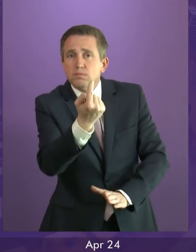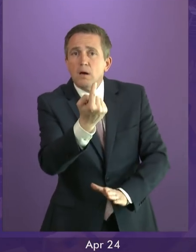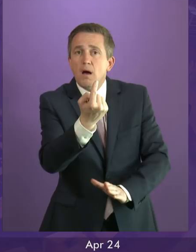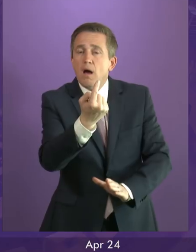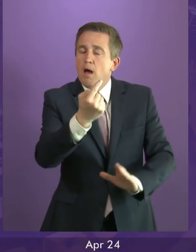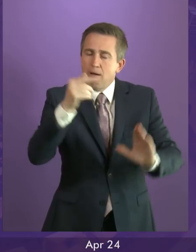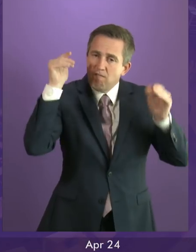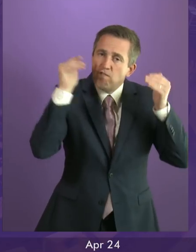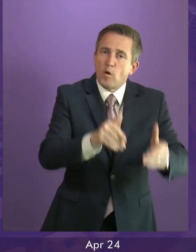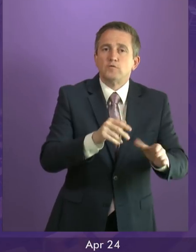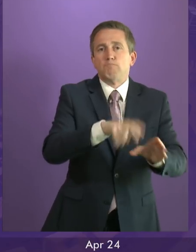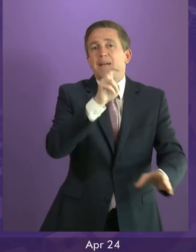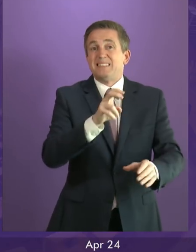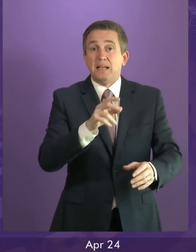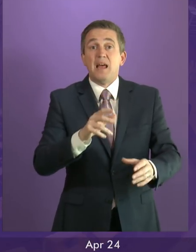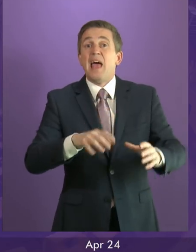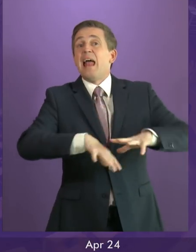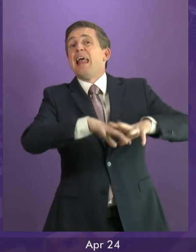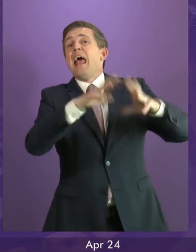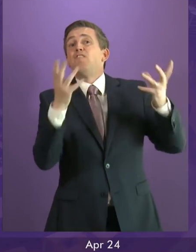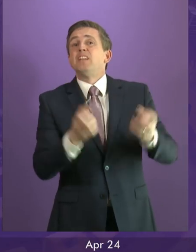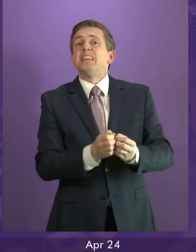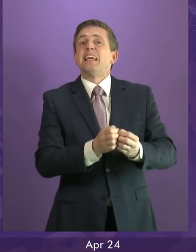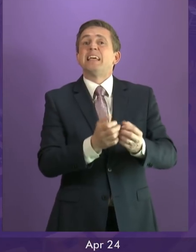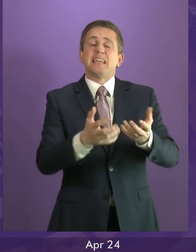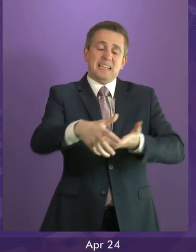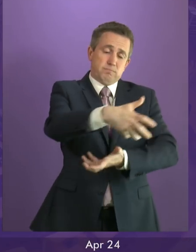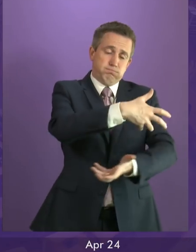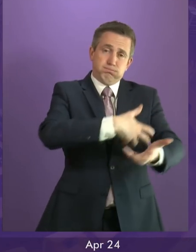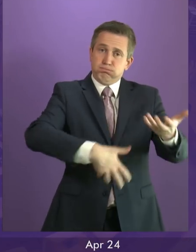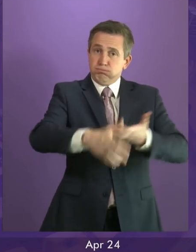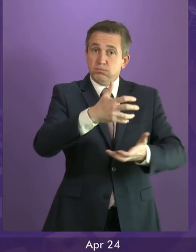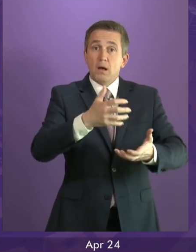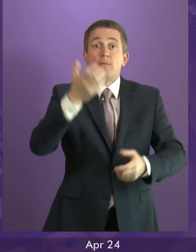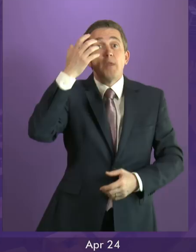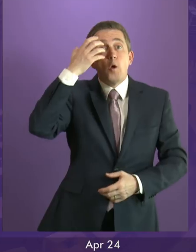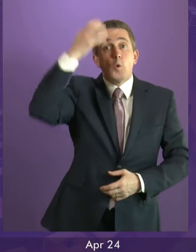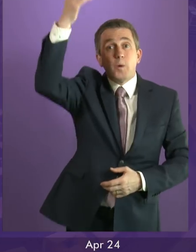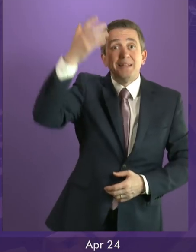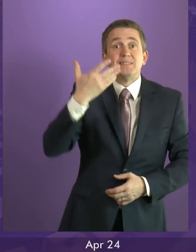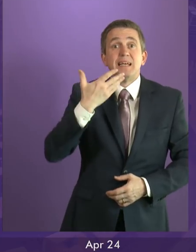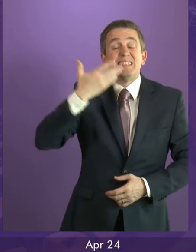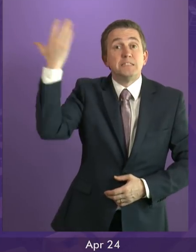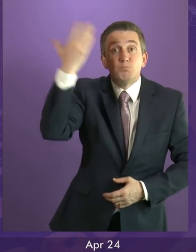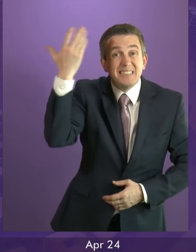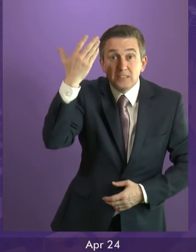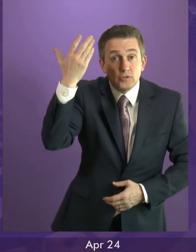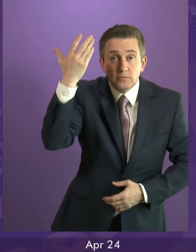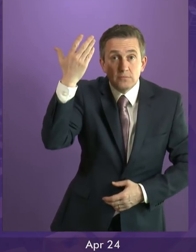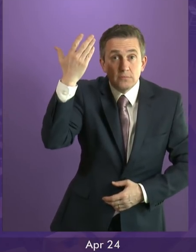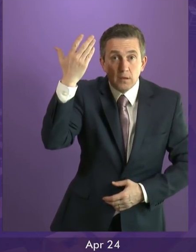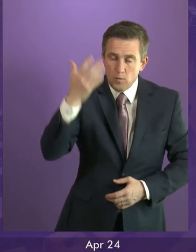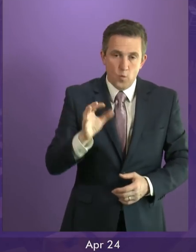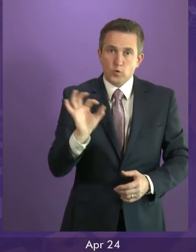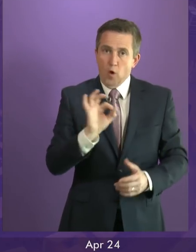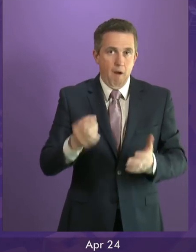Brexit, and they're making a complete and utter hash of Brexit. The Queen's speech apparently is not going to happen because they don't think they can get it